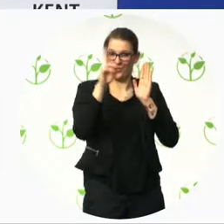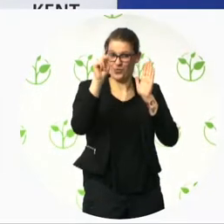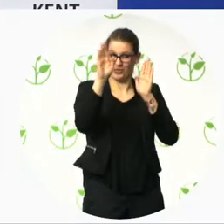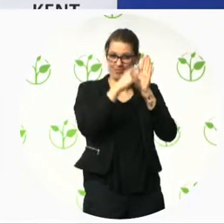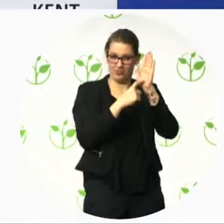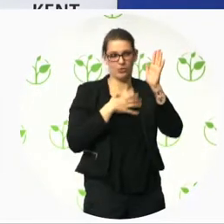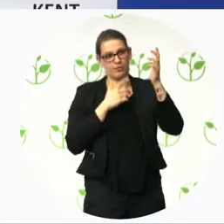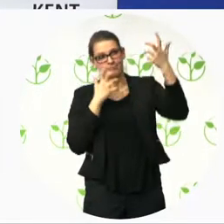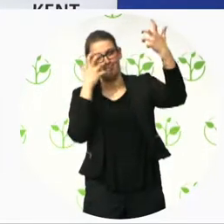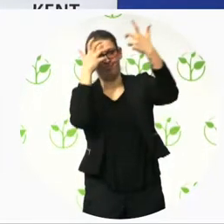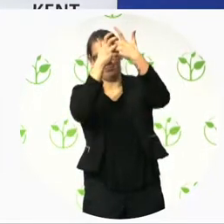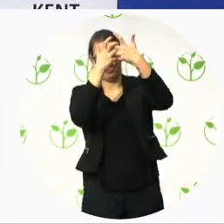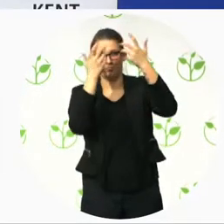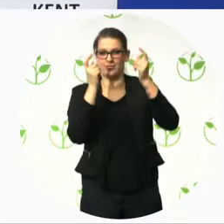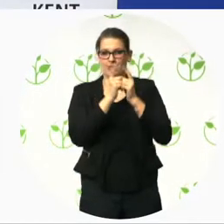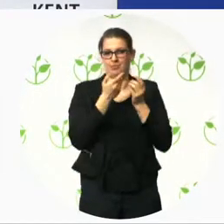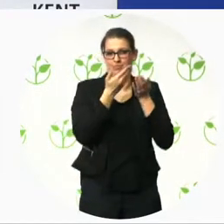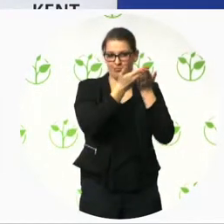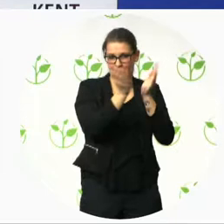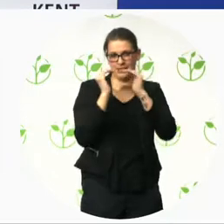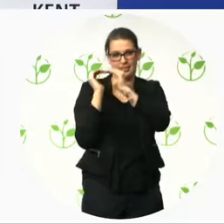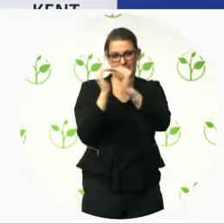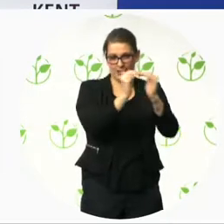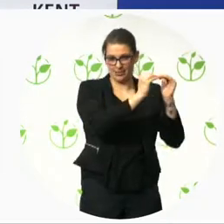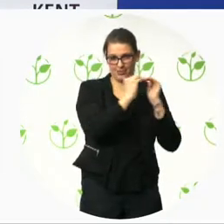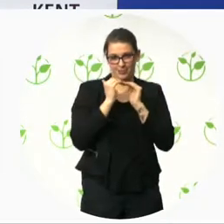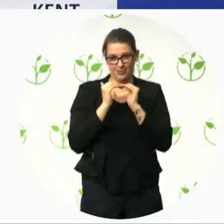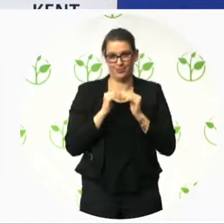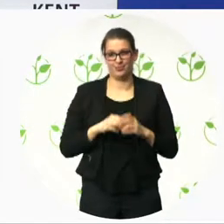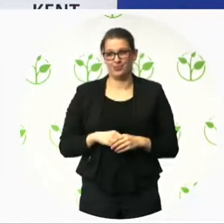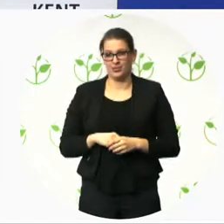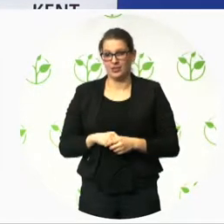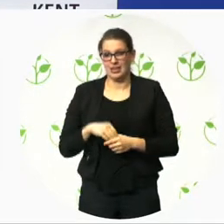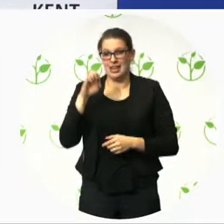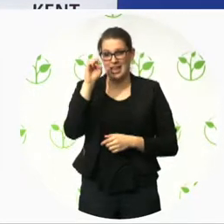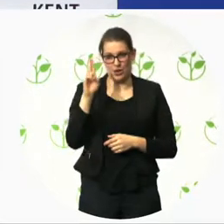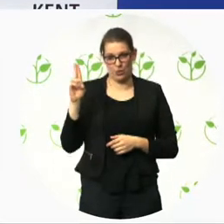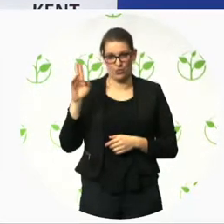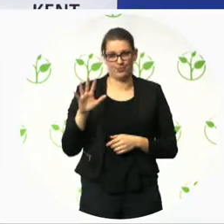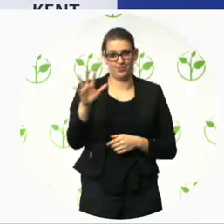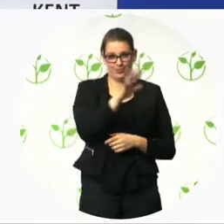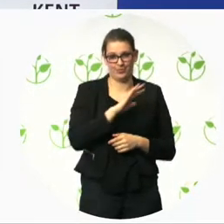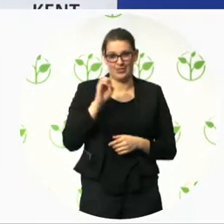requirements would reduce barriers in the digital accessibility market and would open it up.